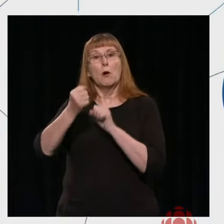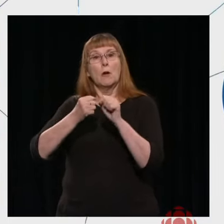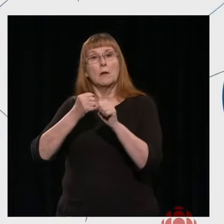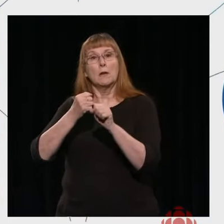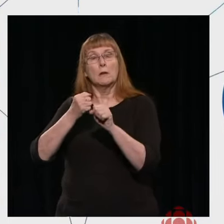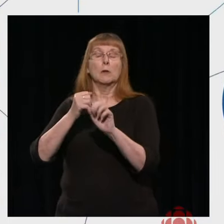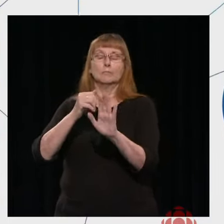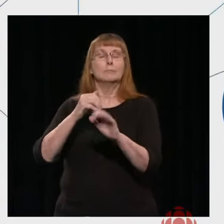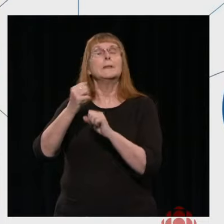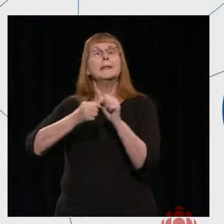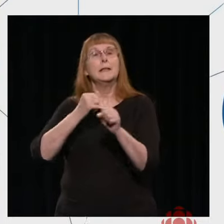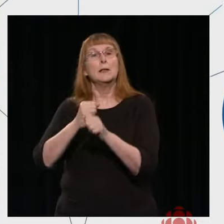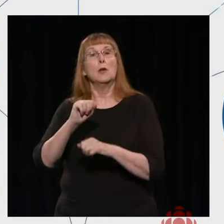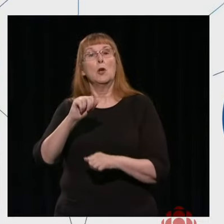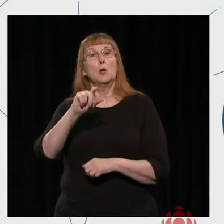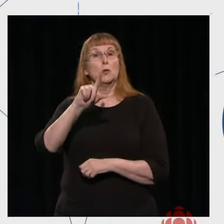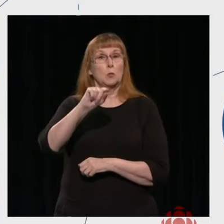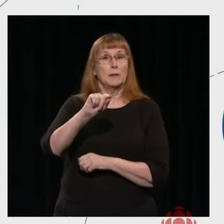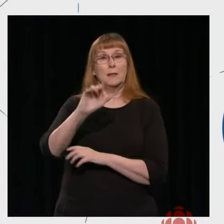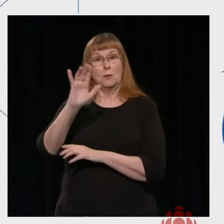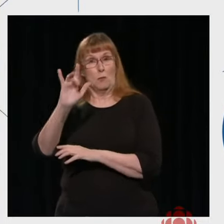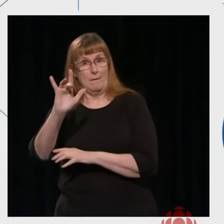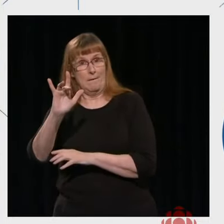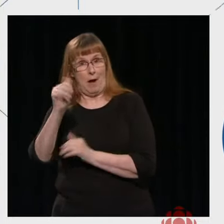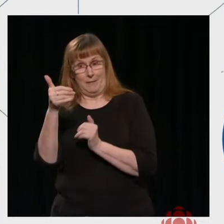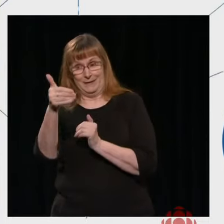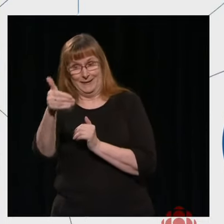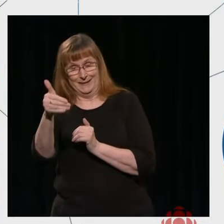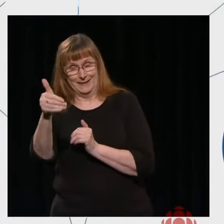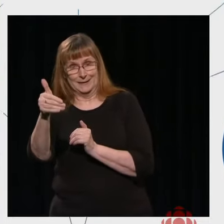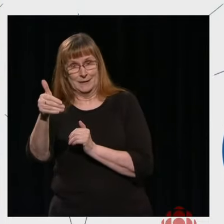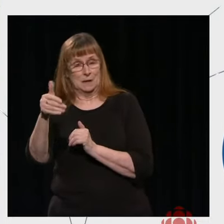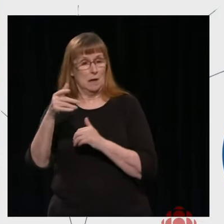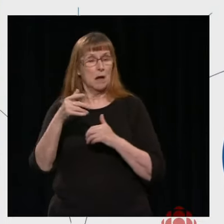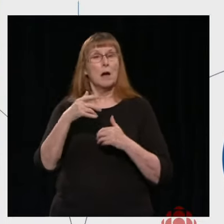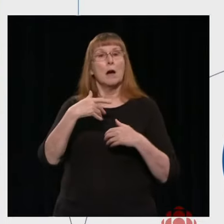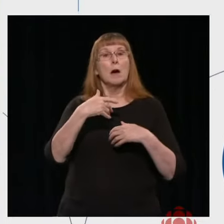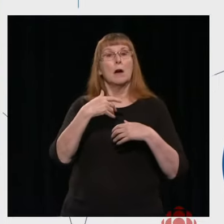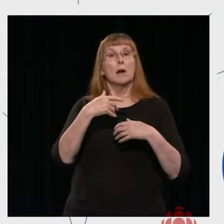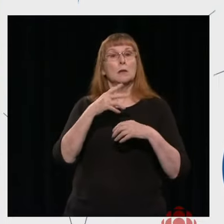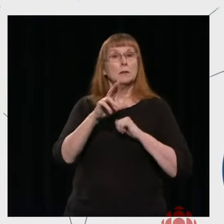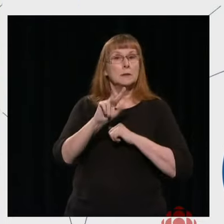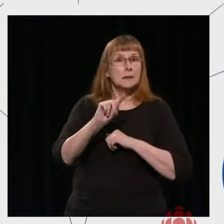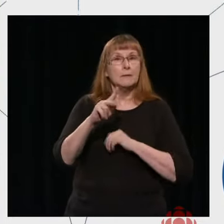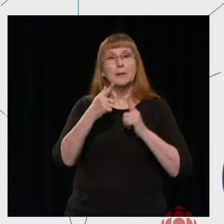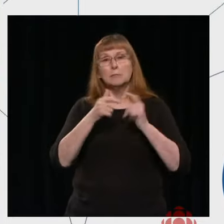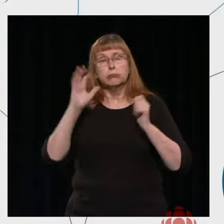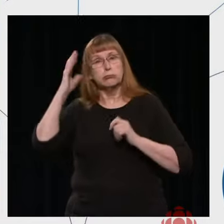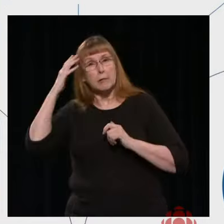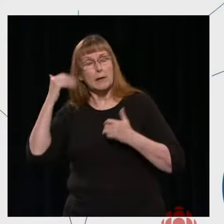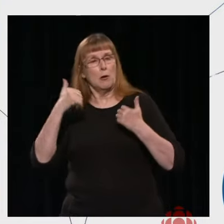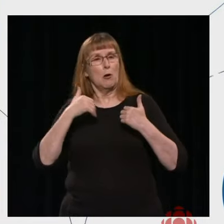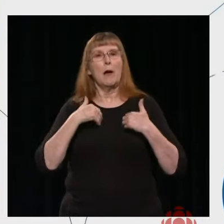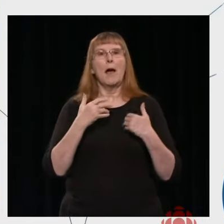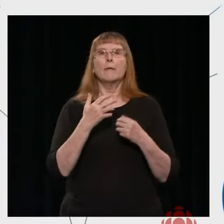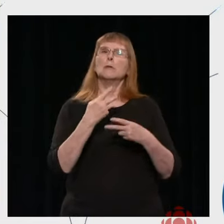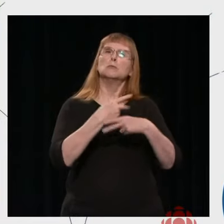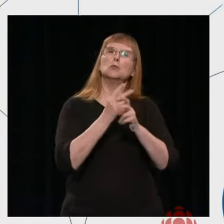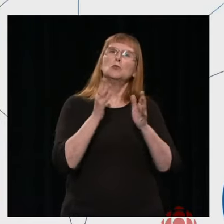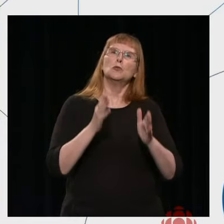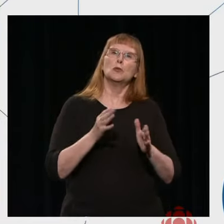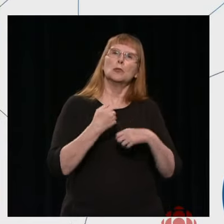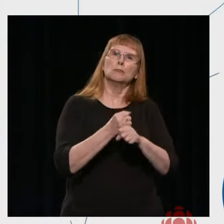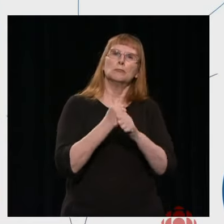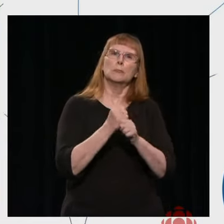for all shows that we produce with independent producers, we expect at least one key